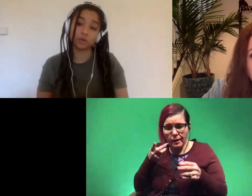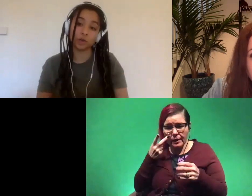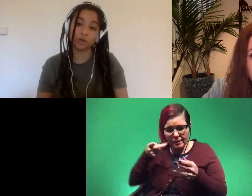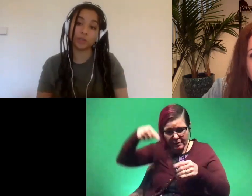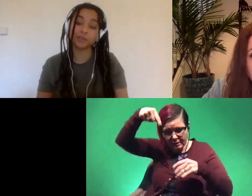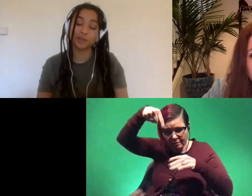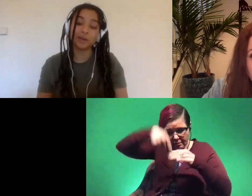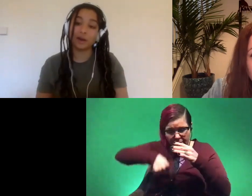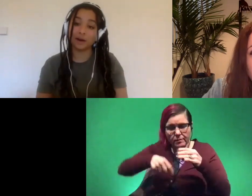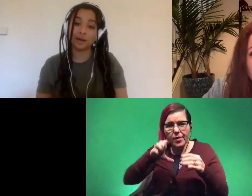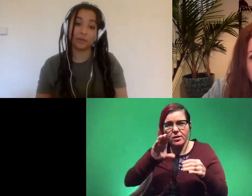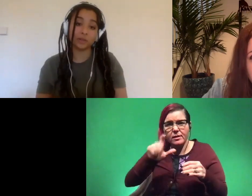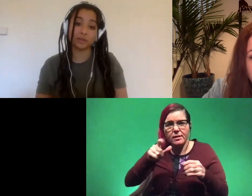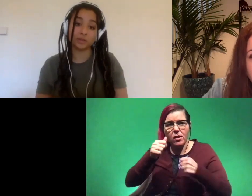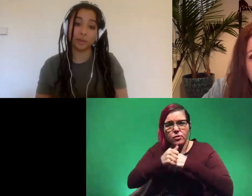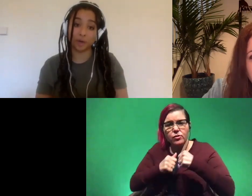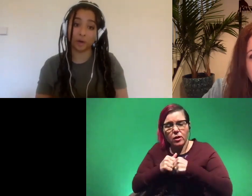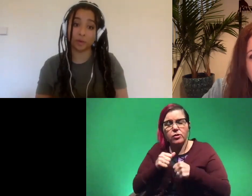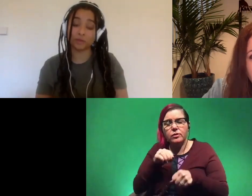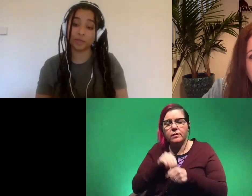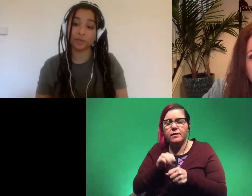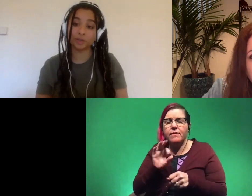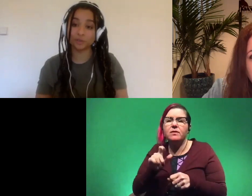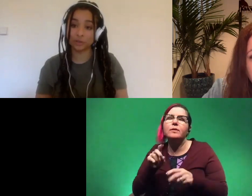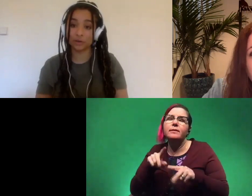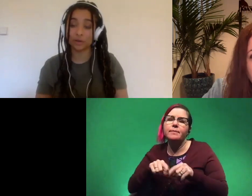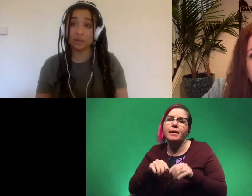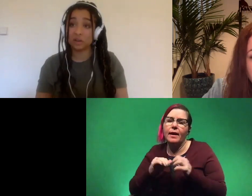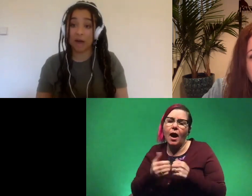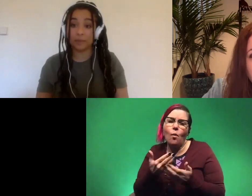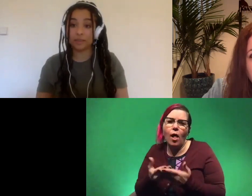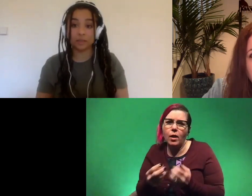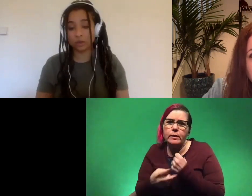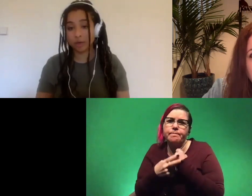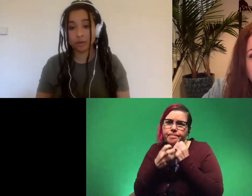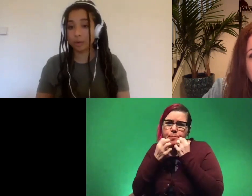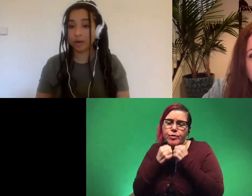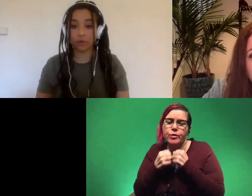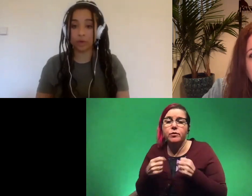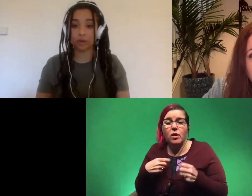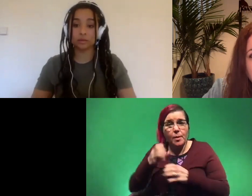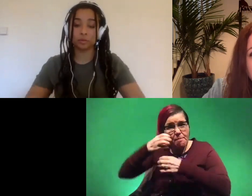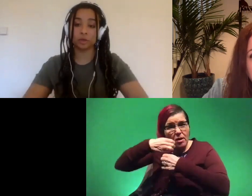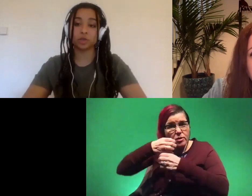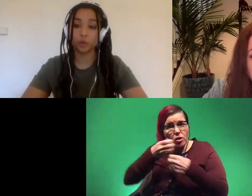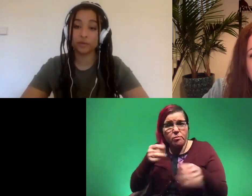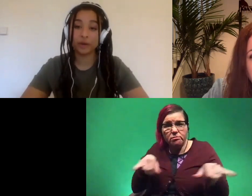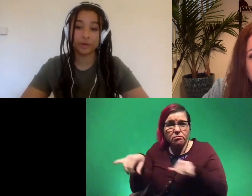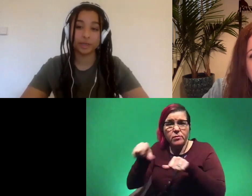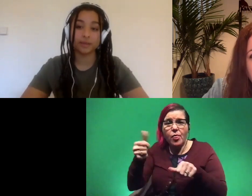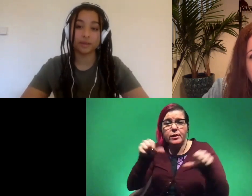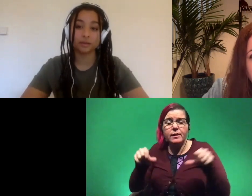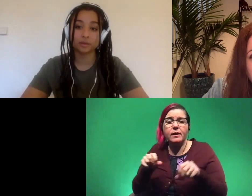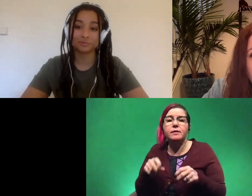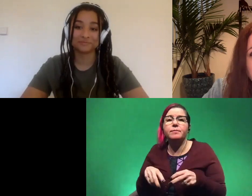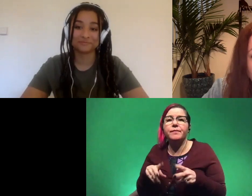down to cell structures uh in fossils depending on the preservation so i basically use a microscope like everyone else but just with very very